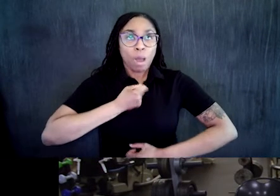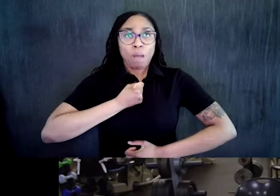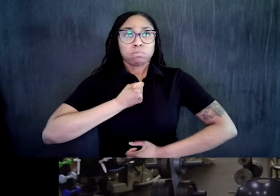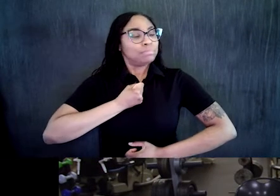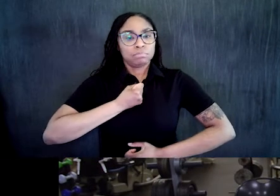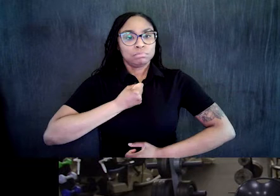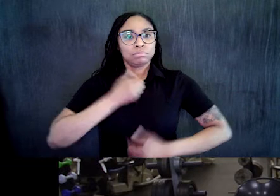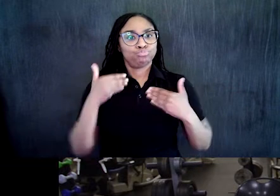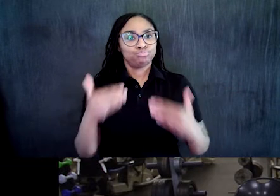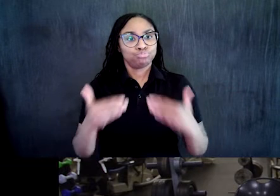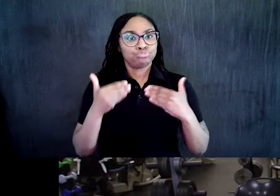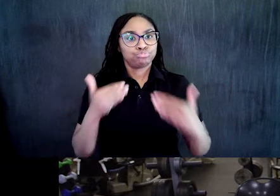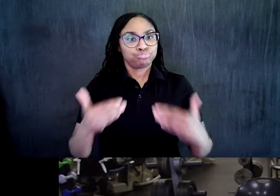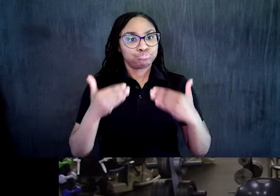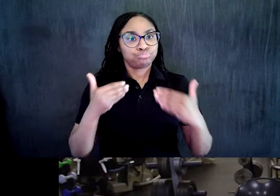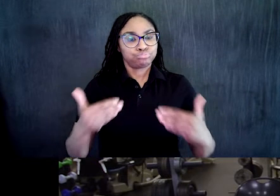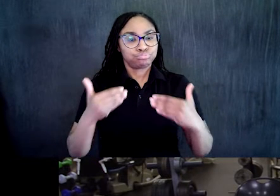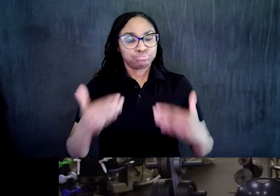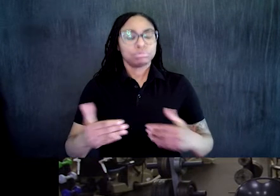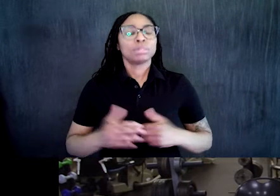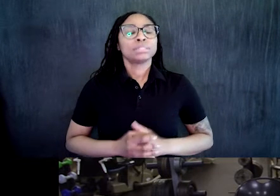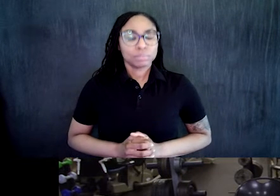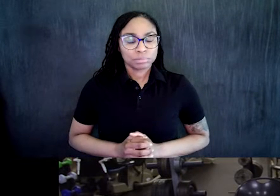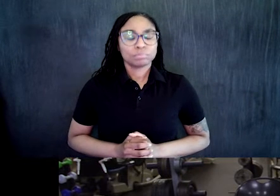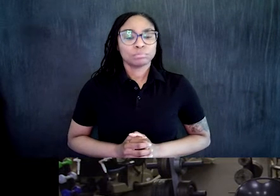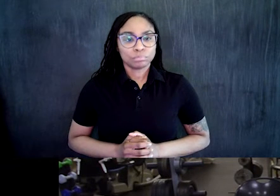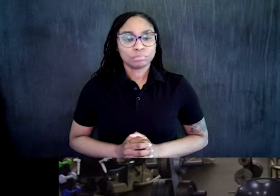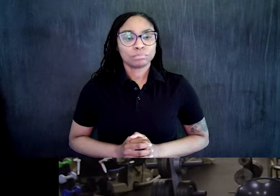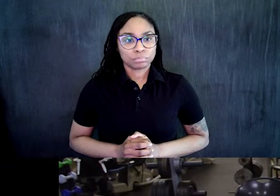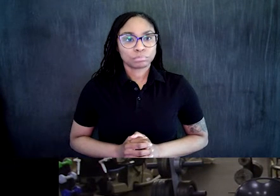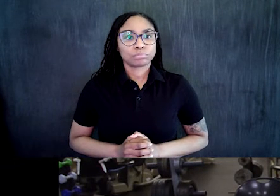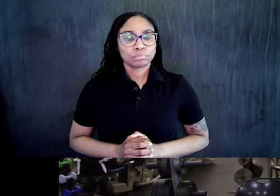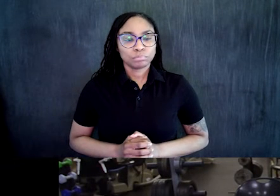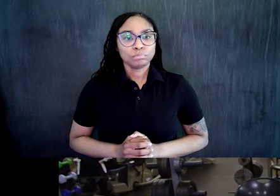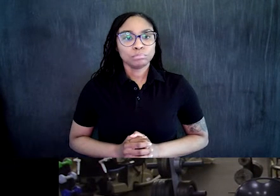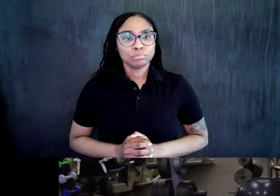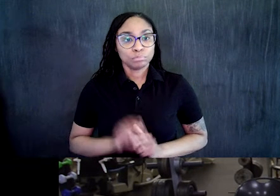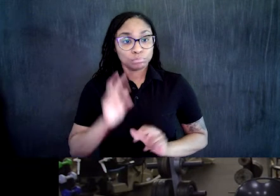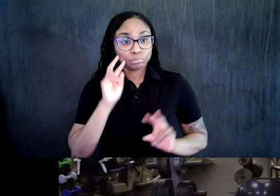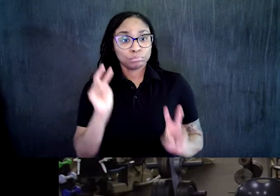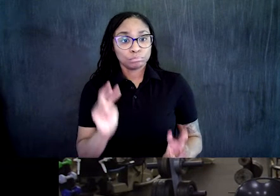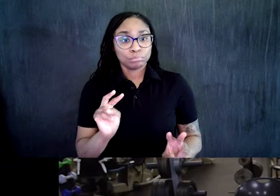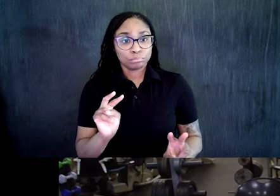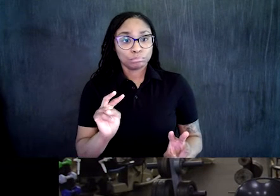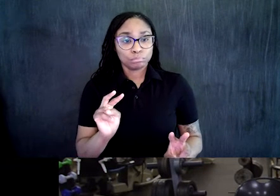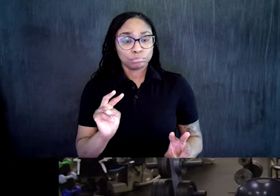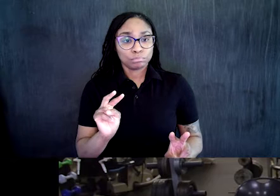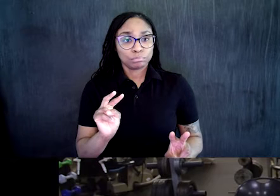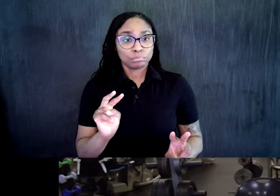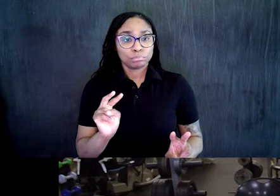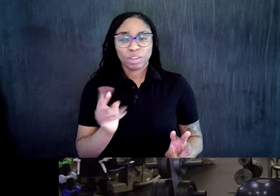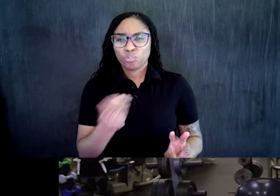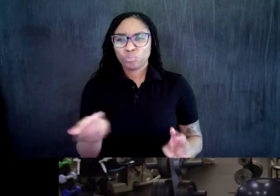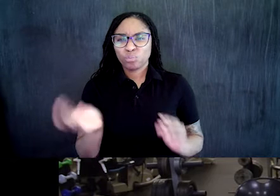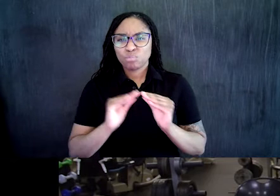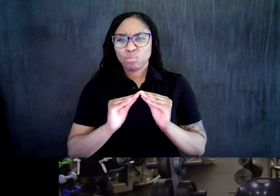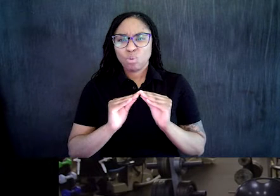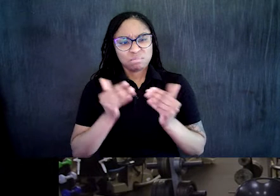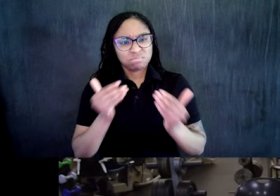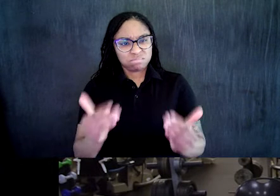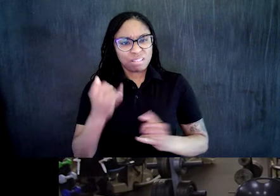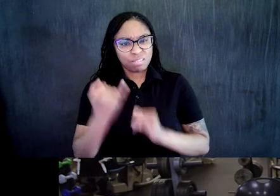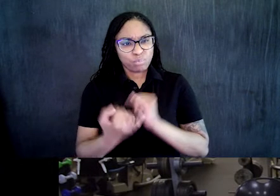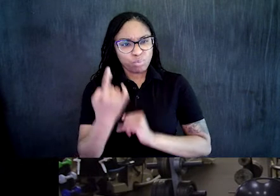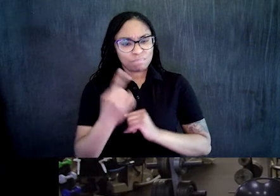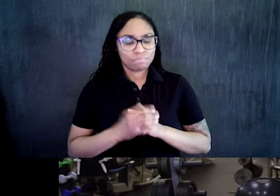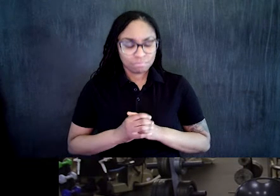the side. So if I'm going to take my right foot, I'm going to step back and then drop down and then I'm going to come back up. Head and chest stay up the whole time. There's